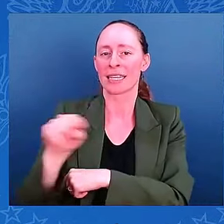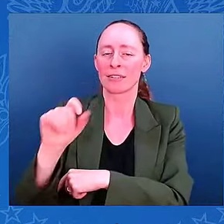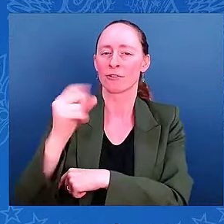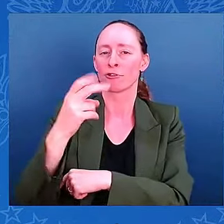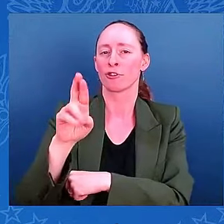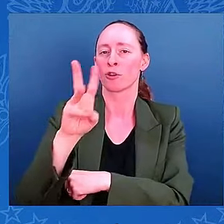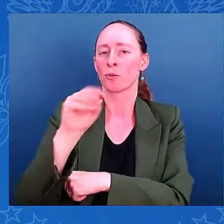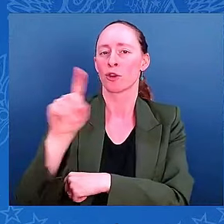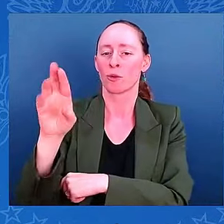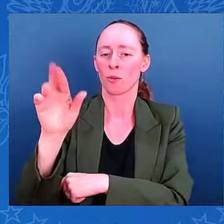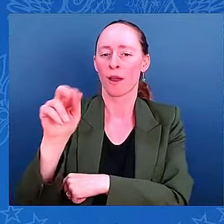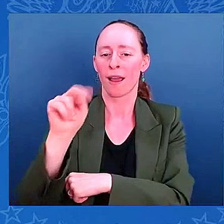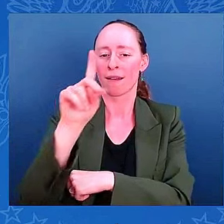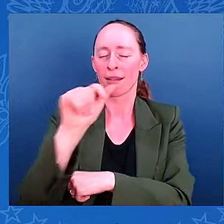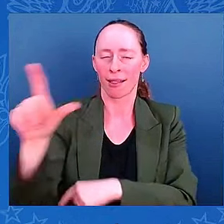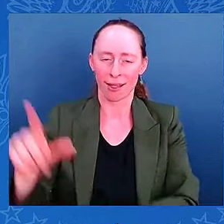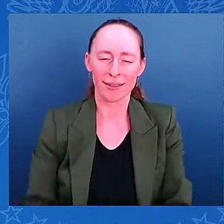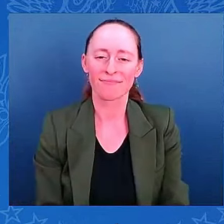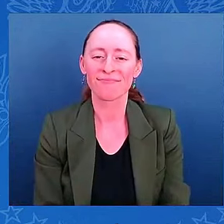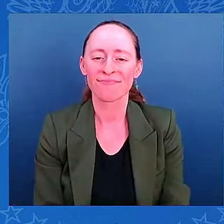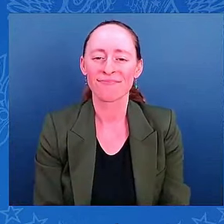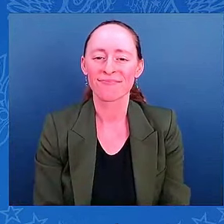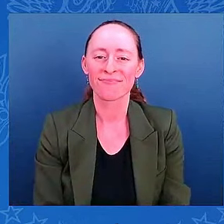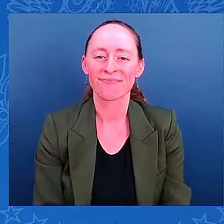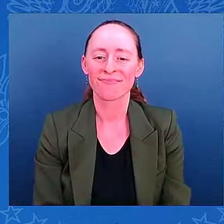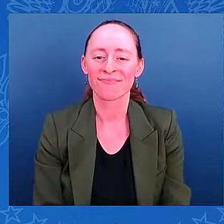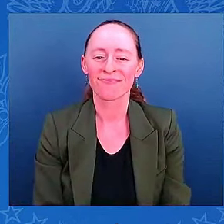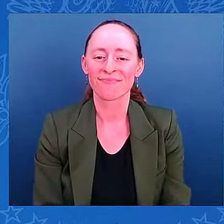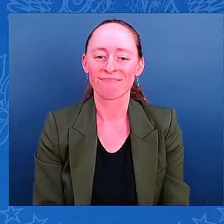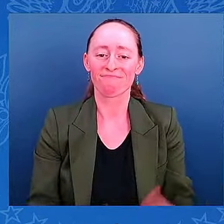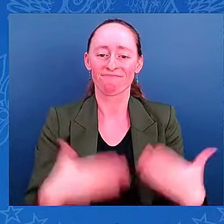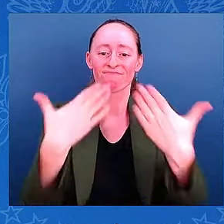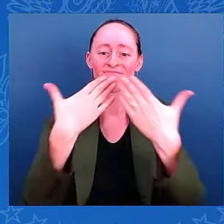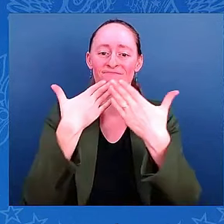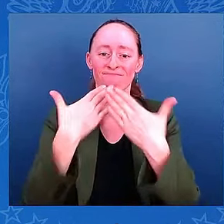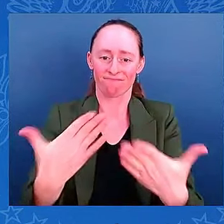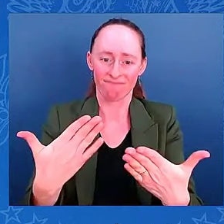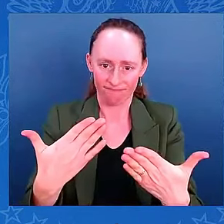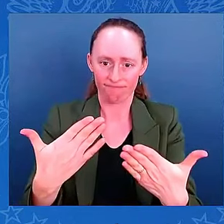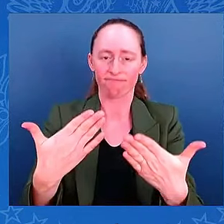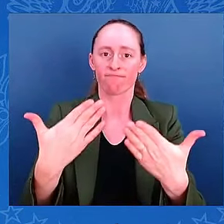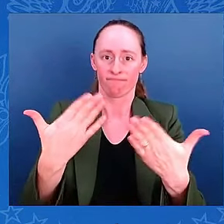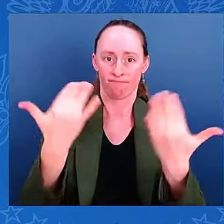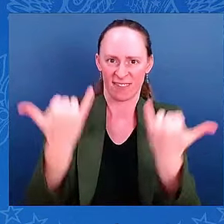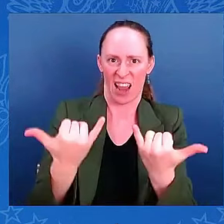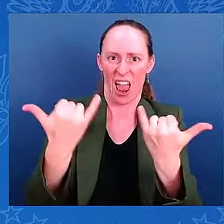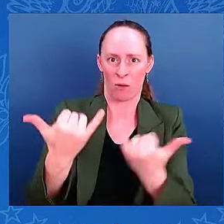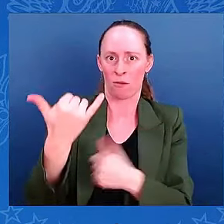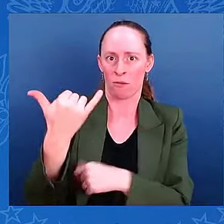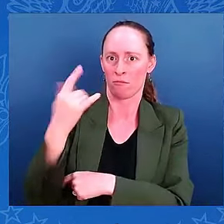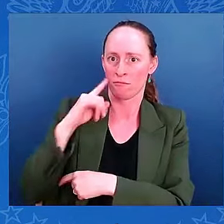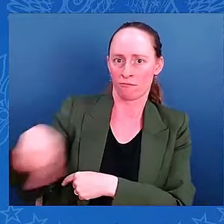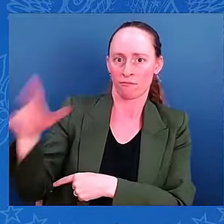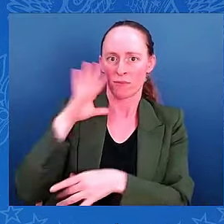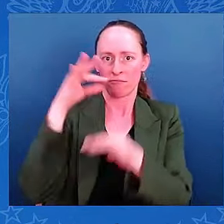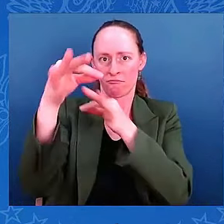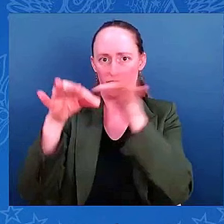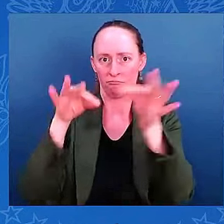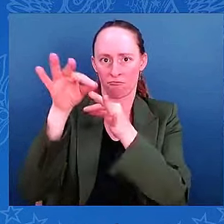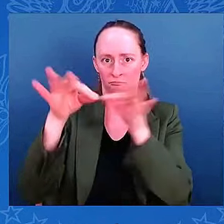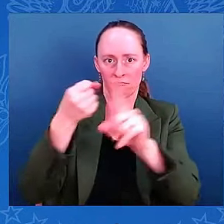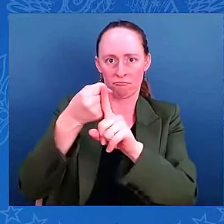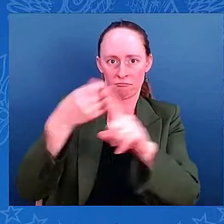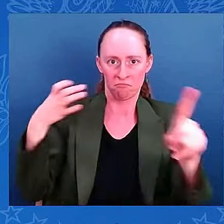President, Madam Vice President, you will now receive a briefing on the latest forecast for Hurricane Milton and actions that we have taken